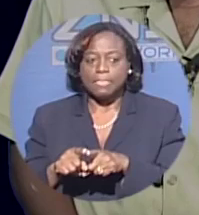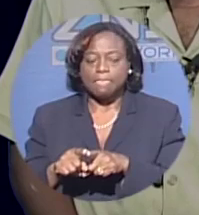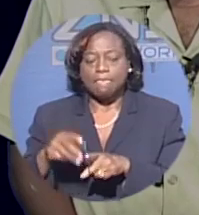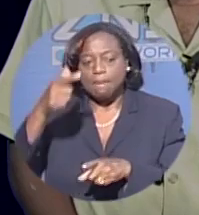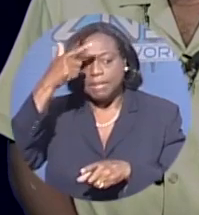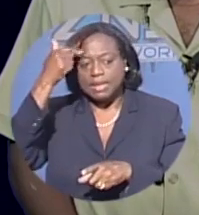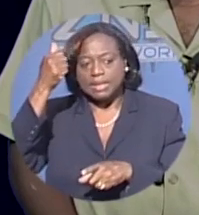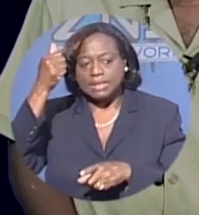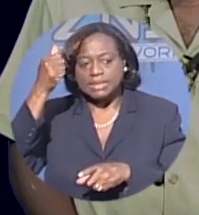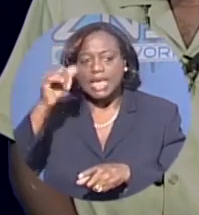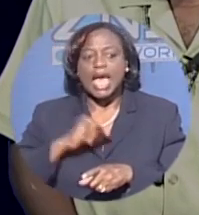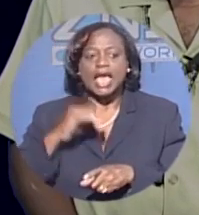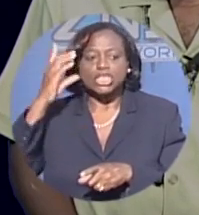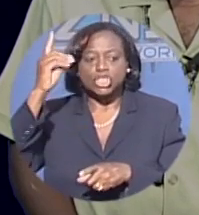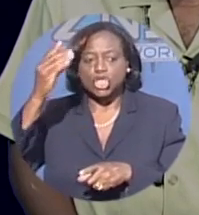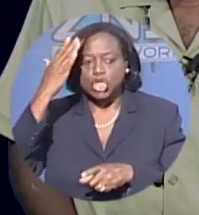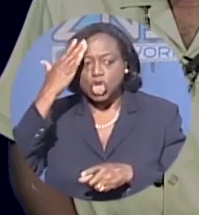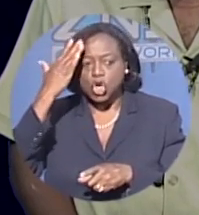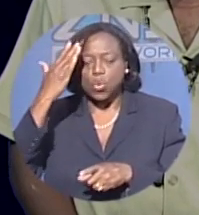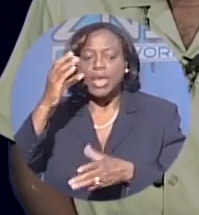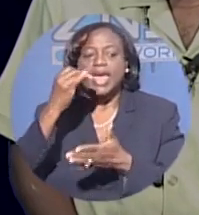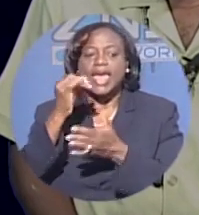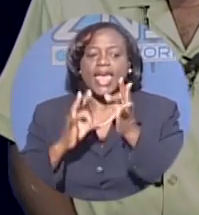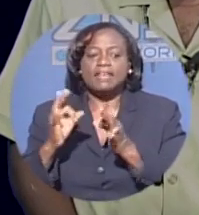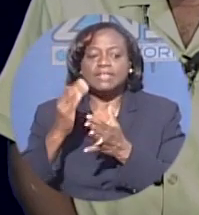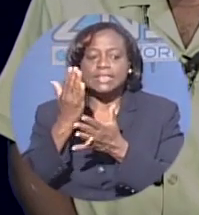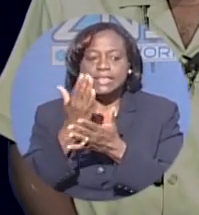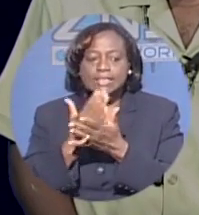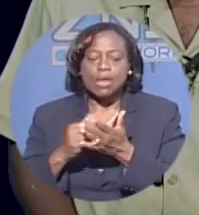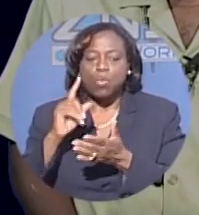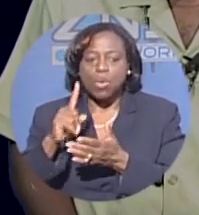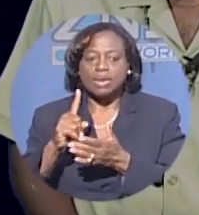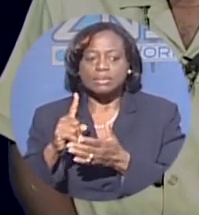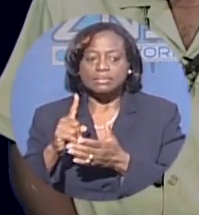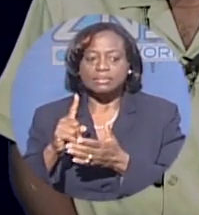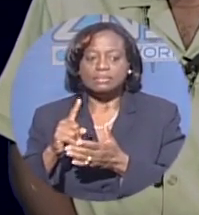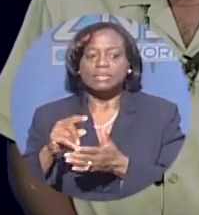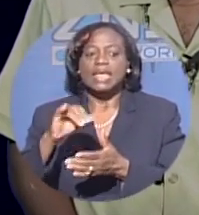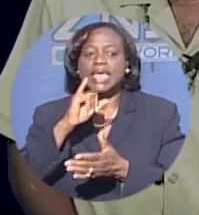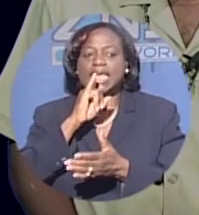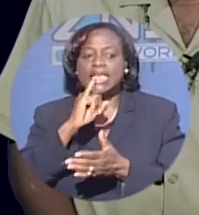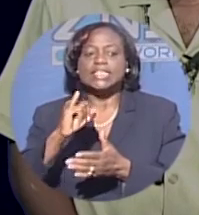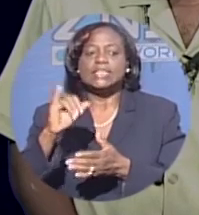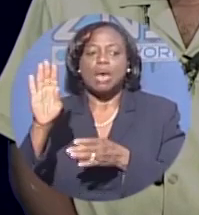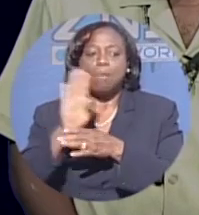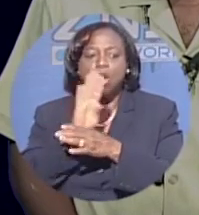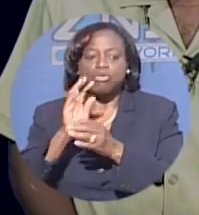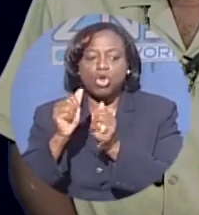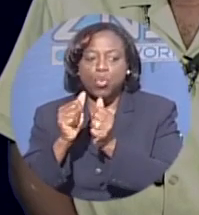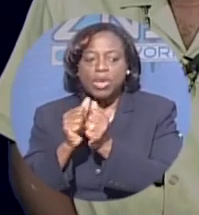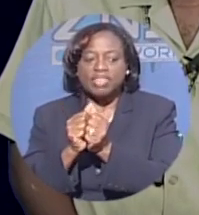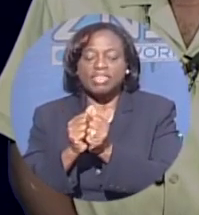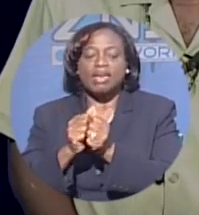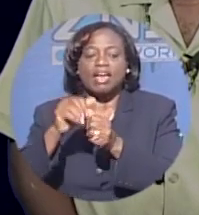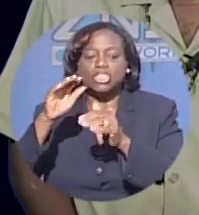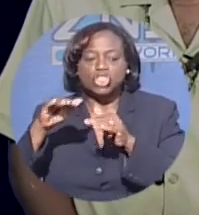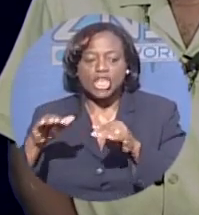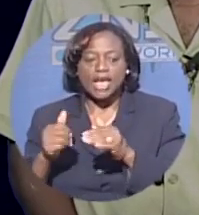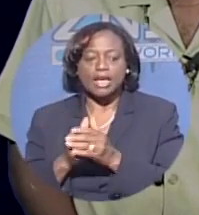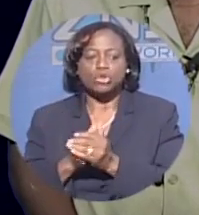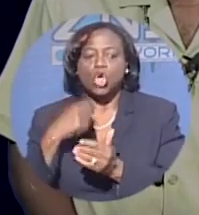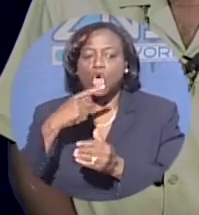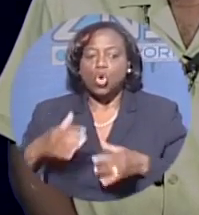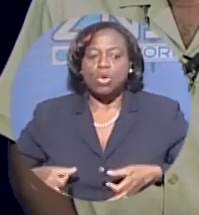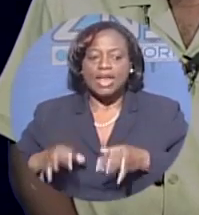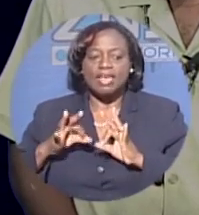should know if someone is a child molester who lives two doors from me. And the only way that could happen if